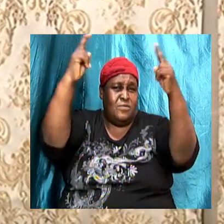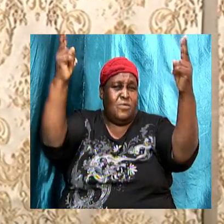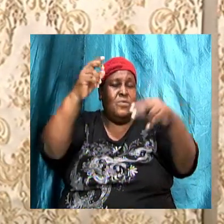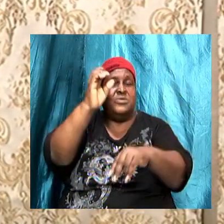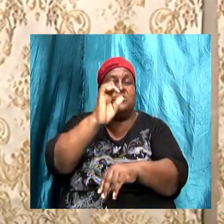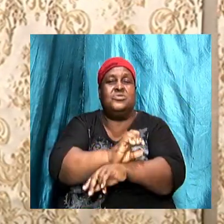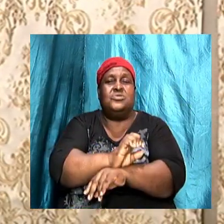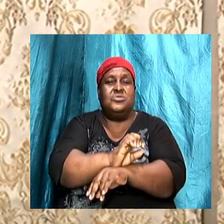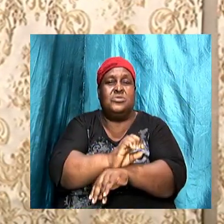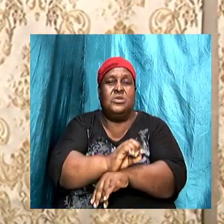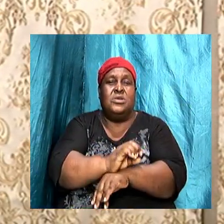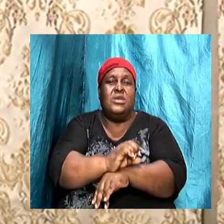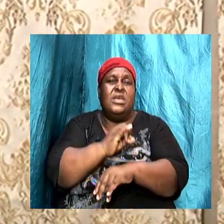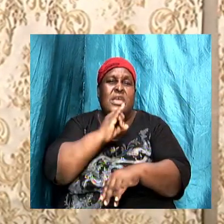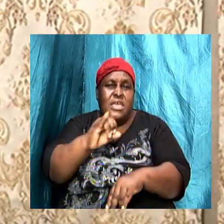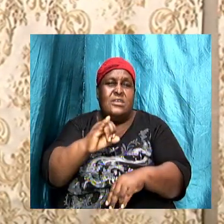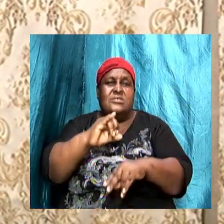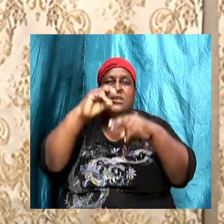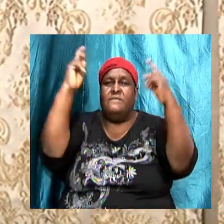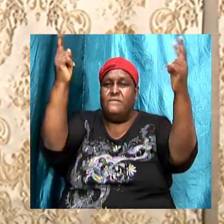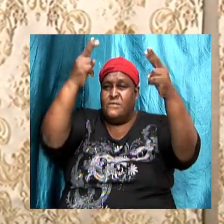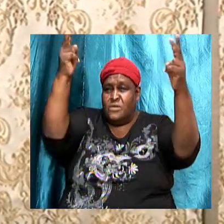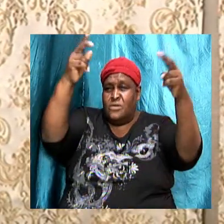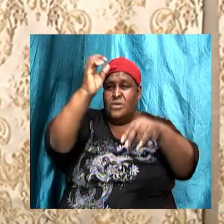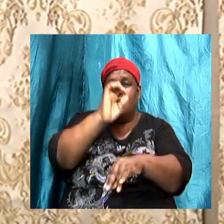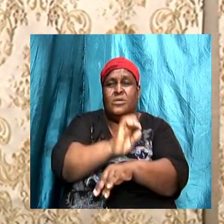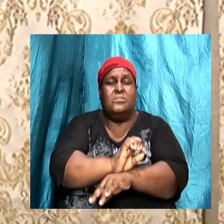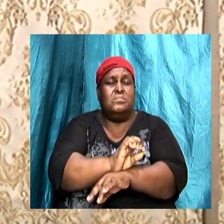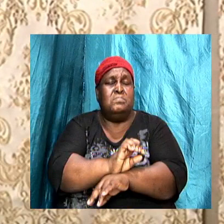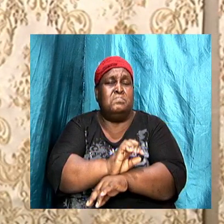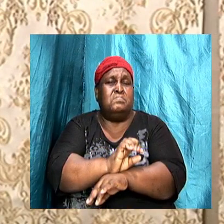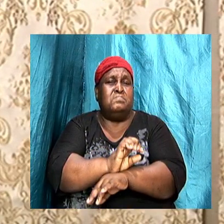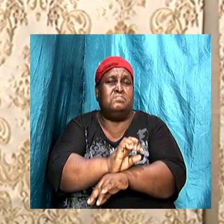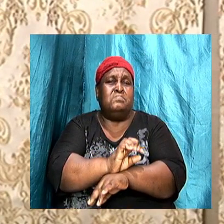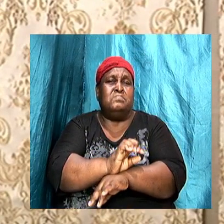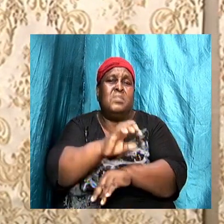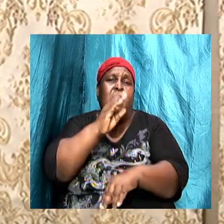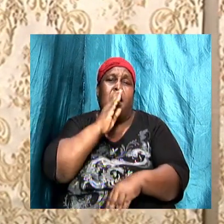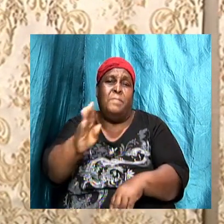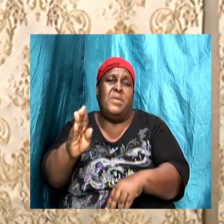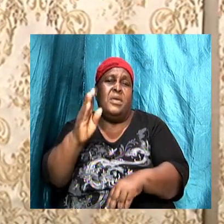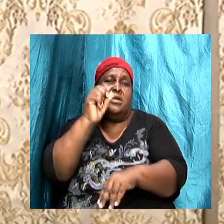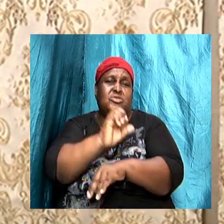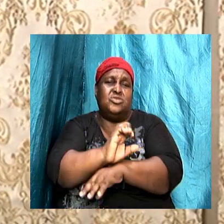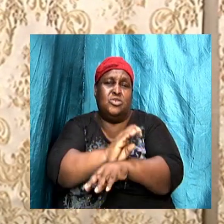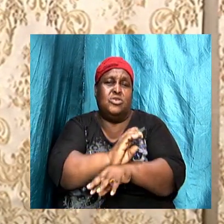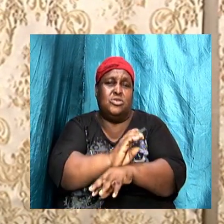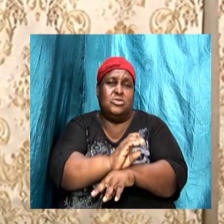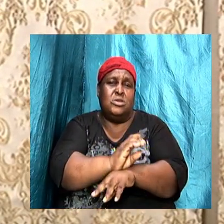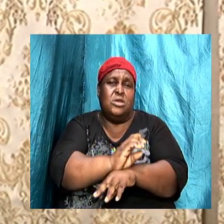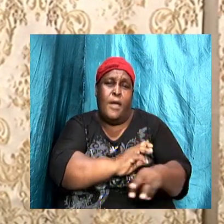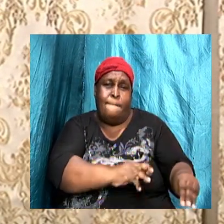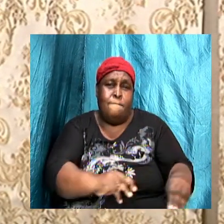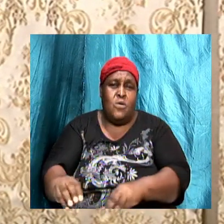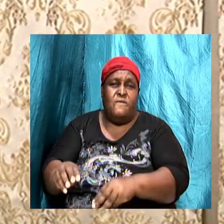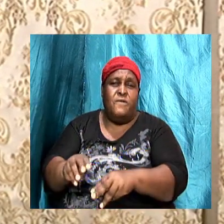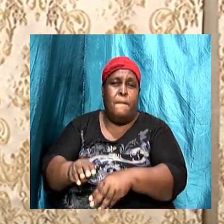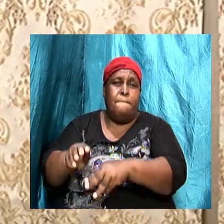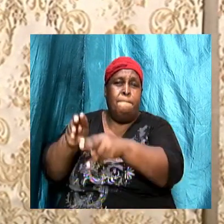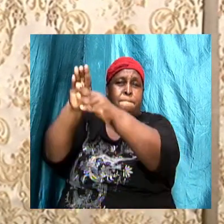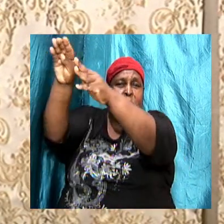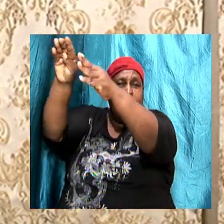It is a victorious church. It will be a church that moves from mountaintops and valleys.